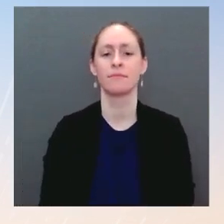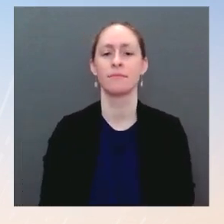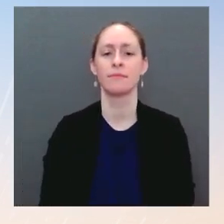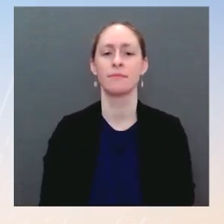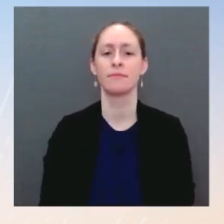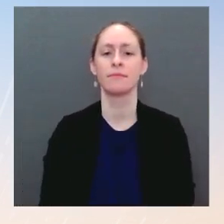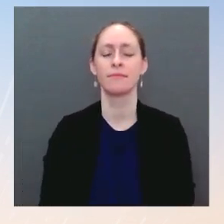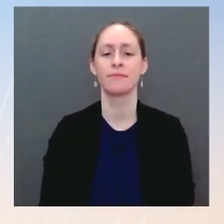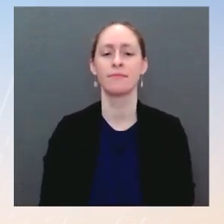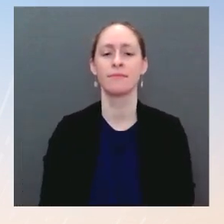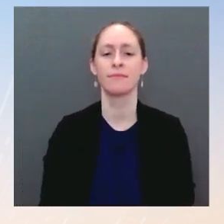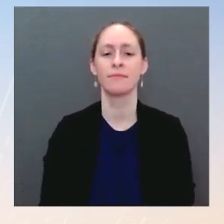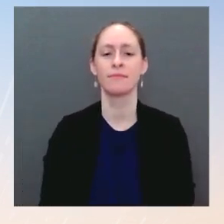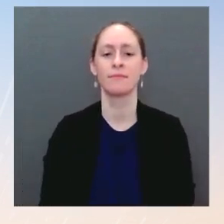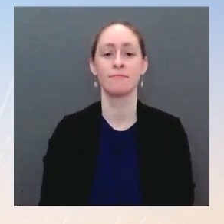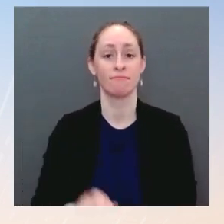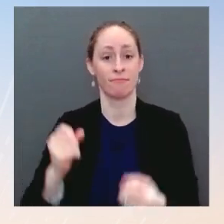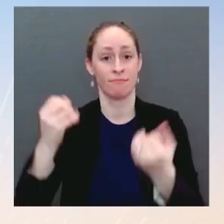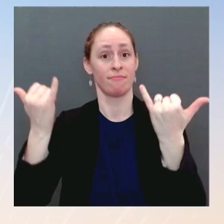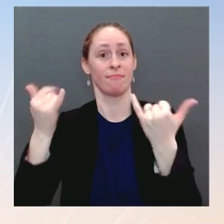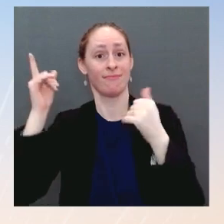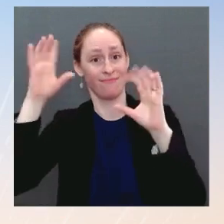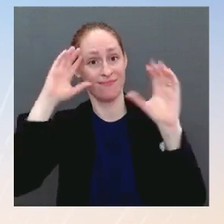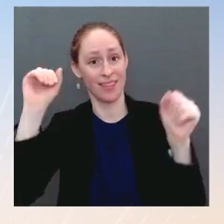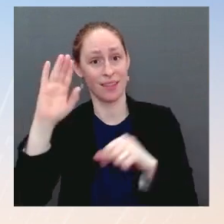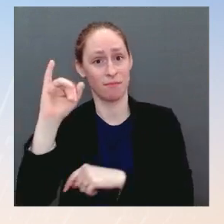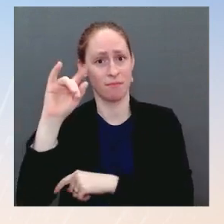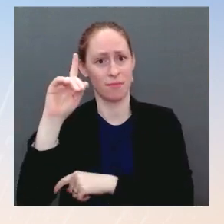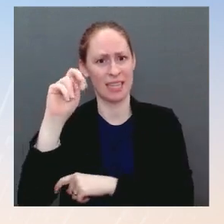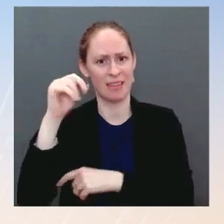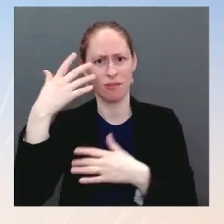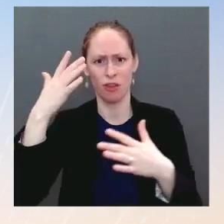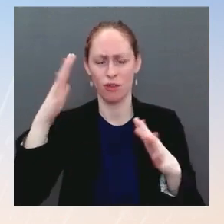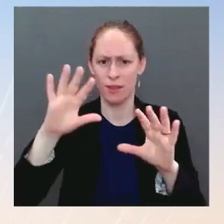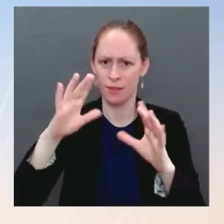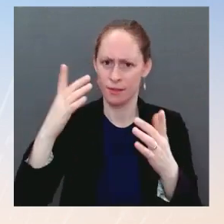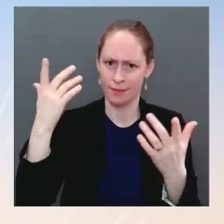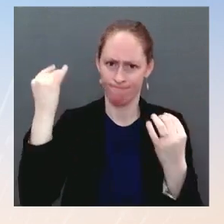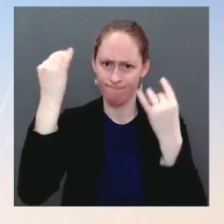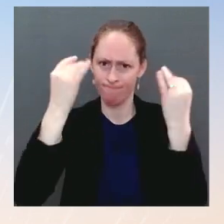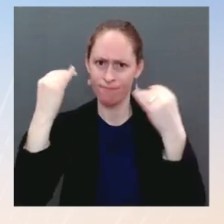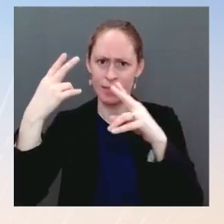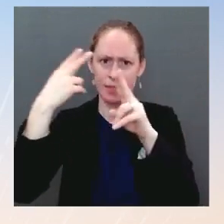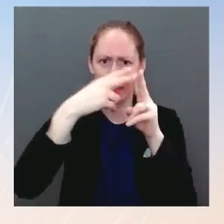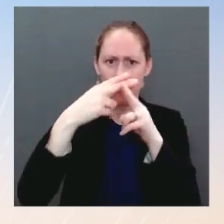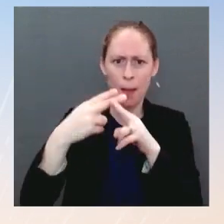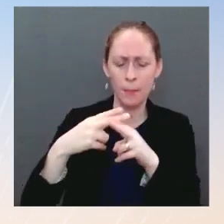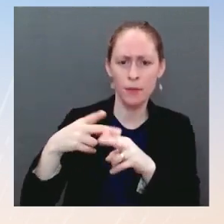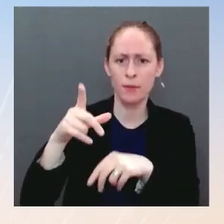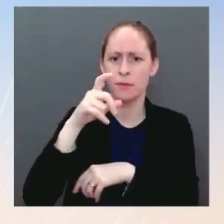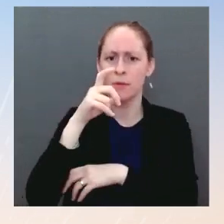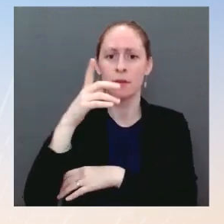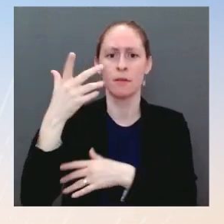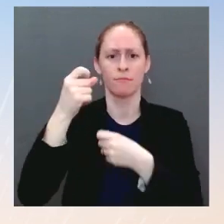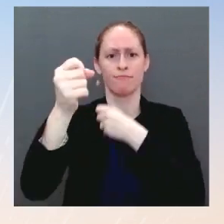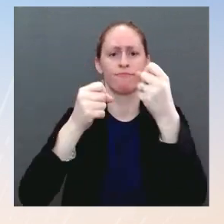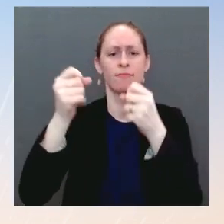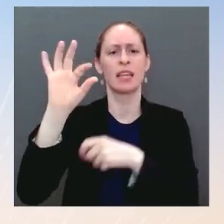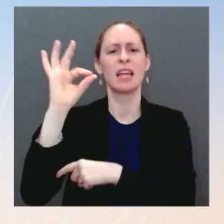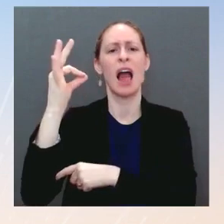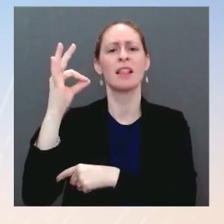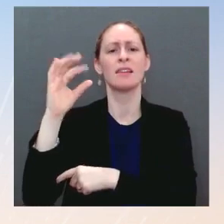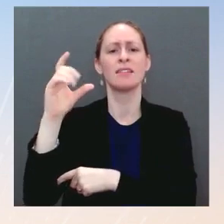women to serve on the circuit court and the appellate court, but he has also nominated across the board the highest level of Ivy League nominees,